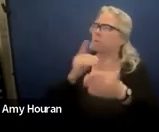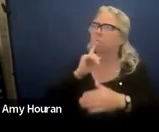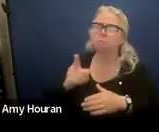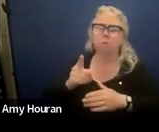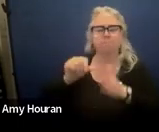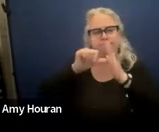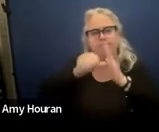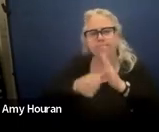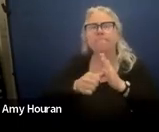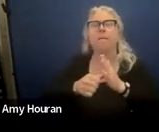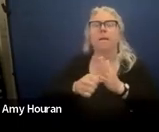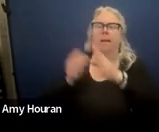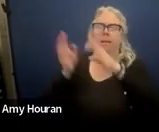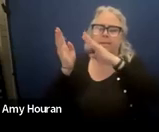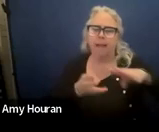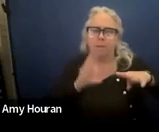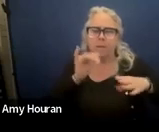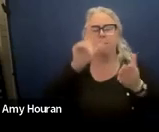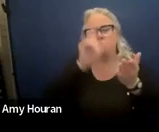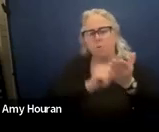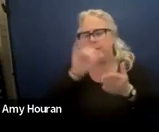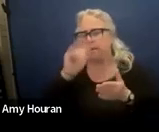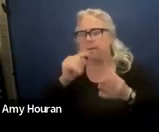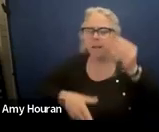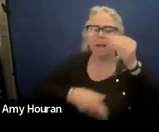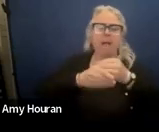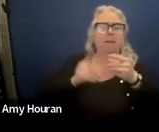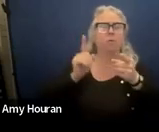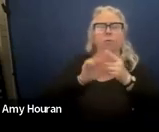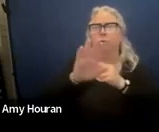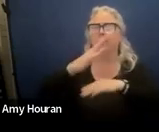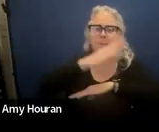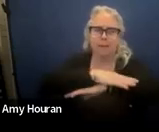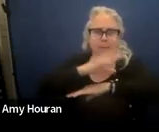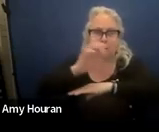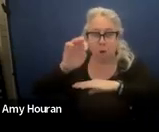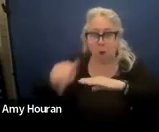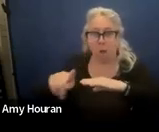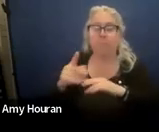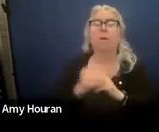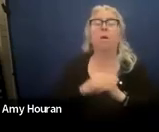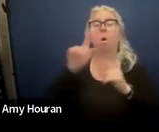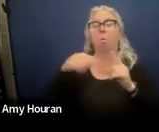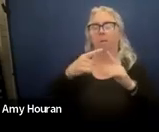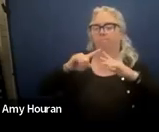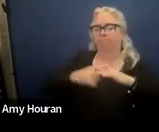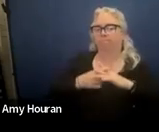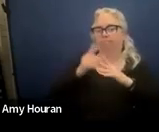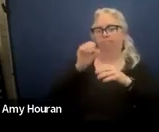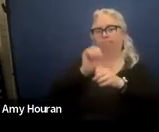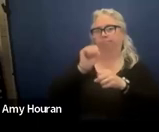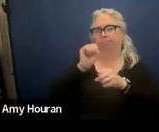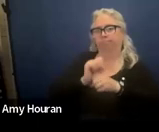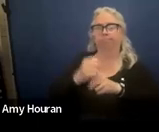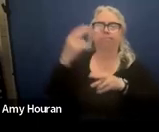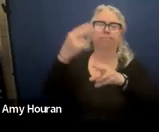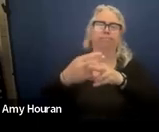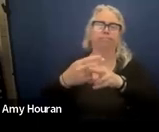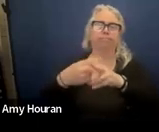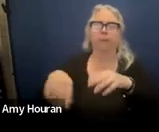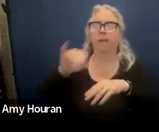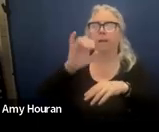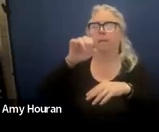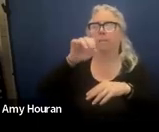to download it print it add it to your desktop um when i started this job it's called the iep quick reference